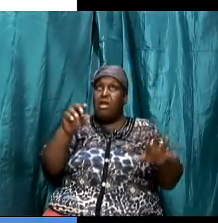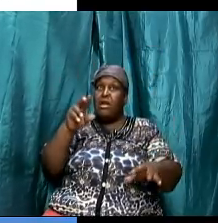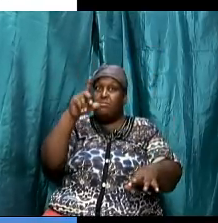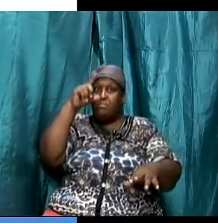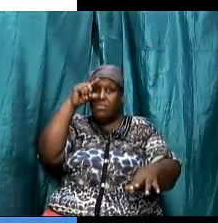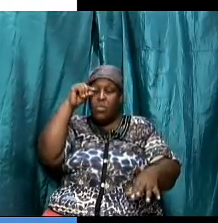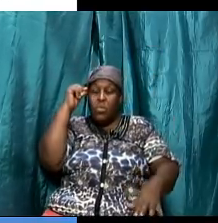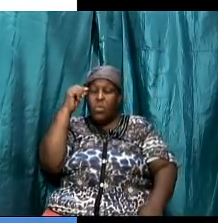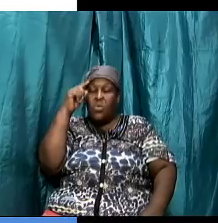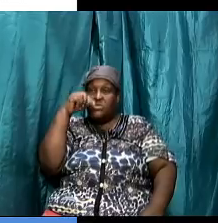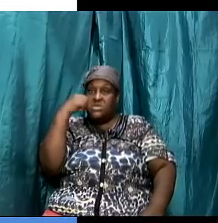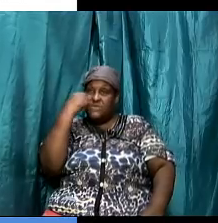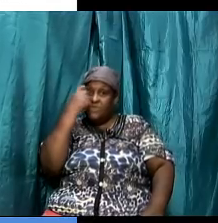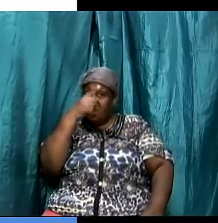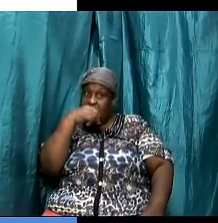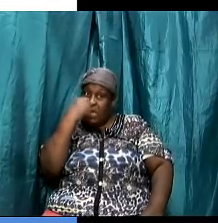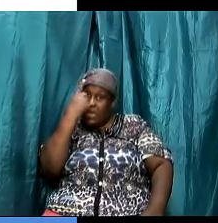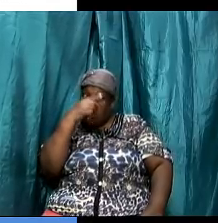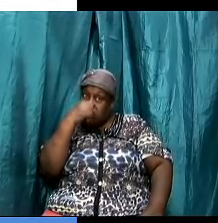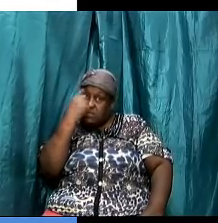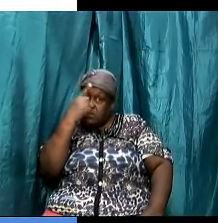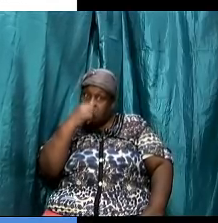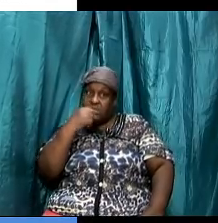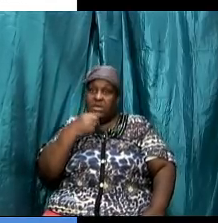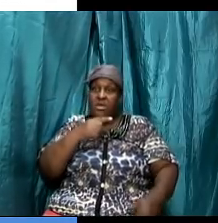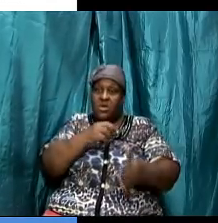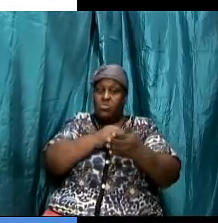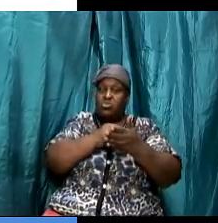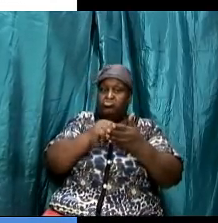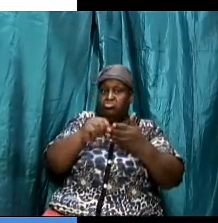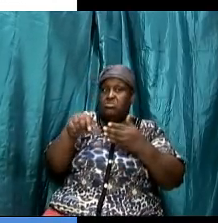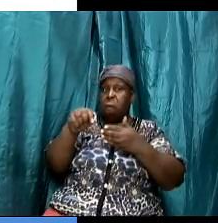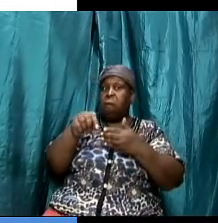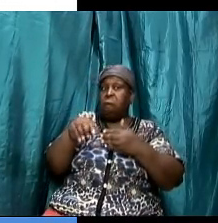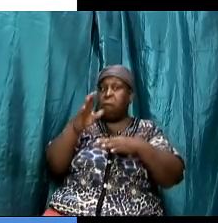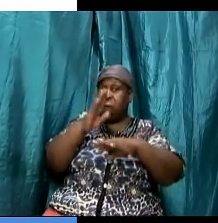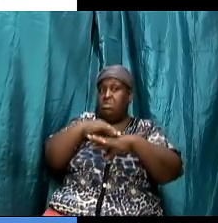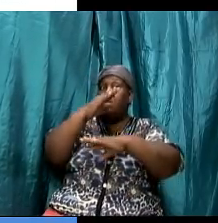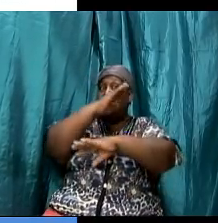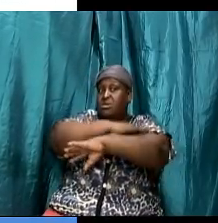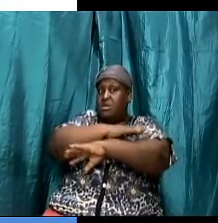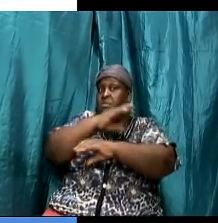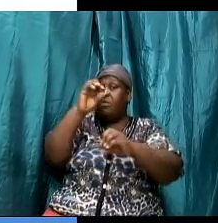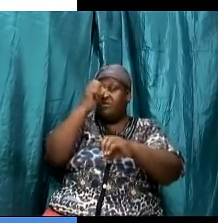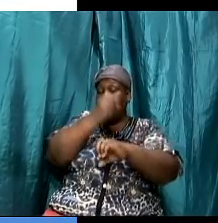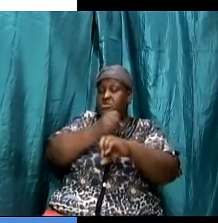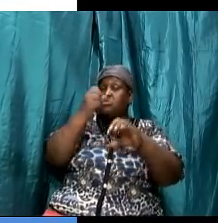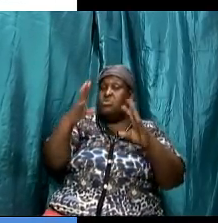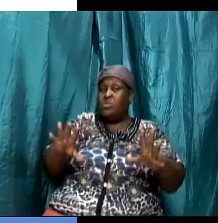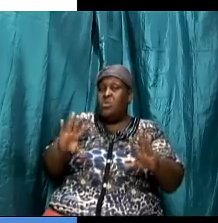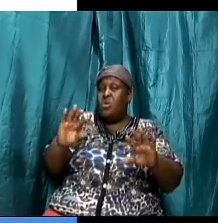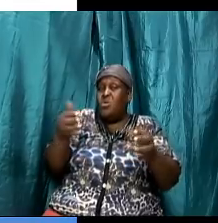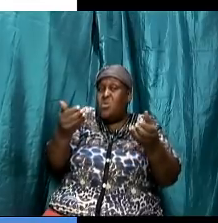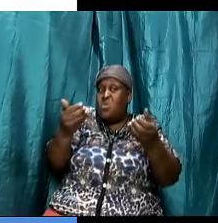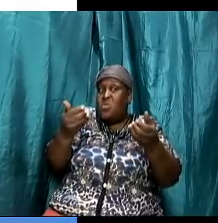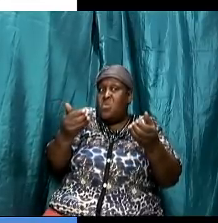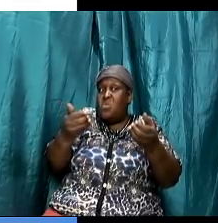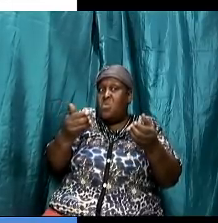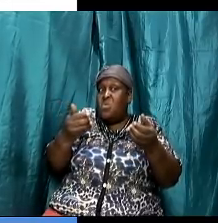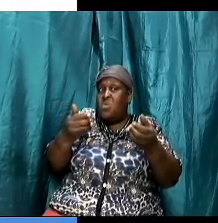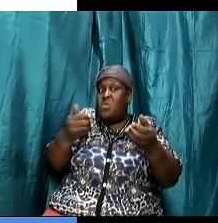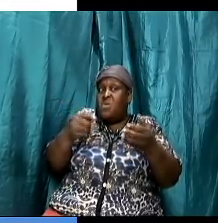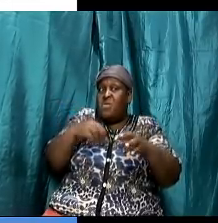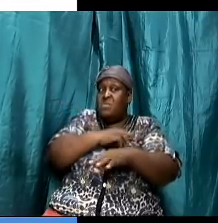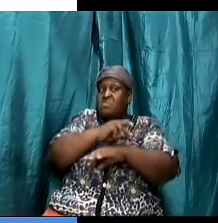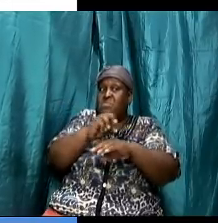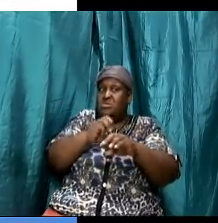it was written on timbs of stone and it's about to be faded away how shall the ministration of the spirit be rather